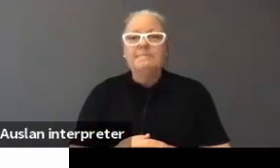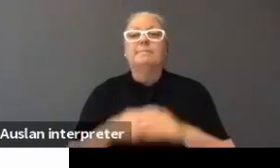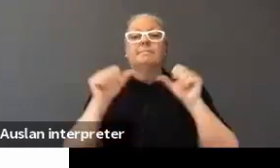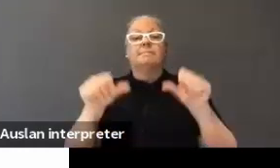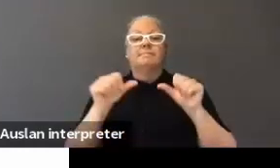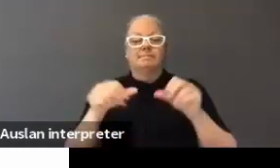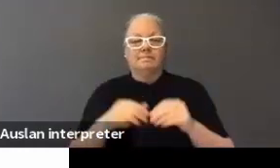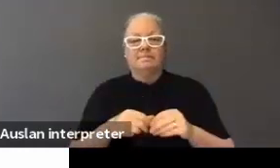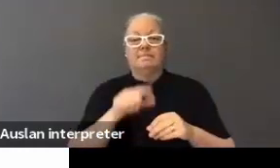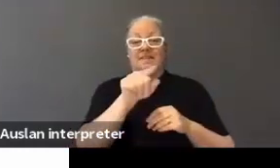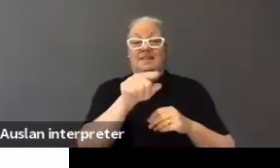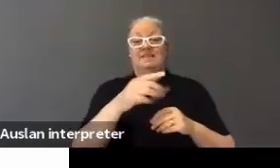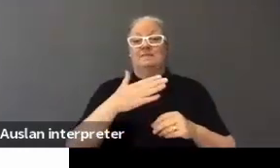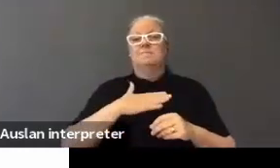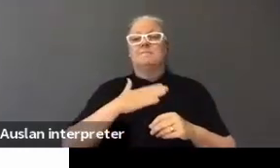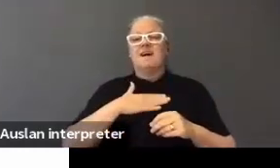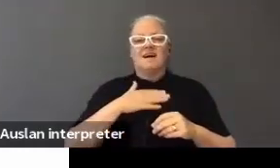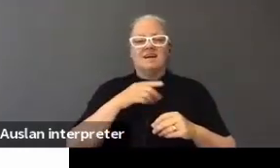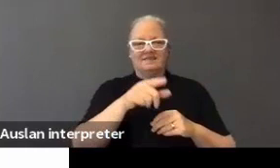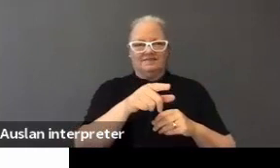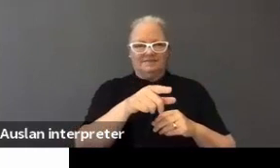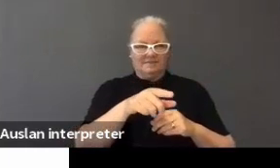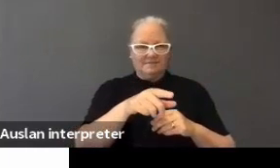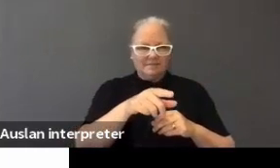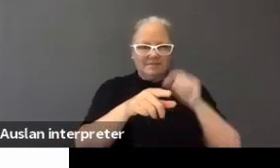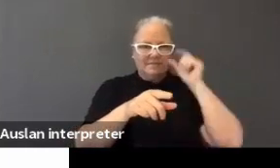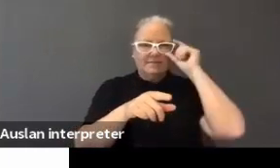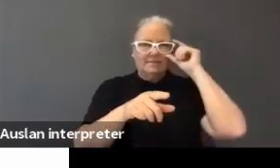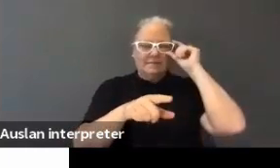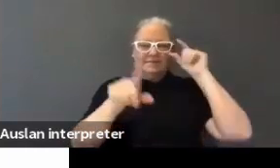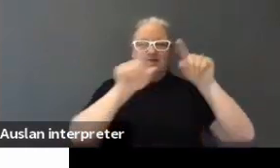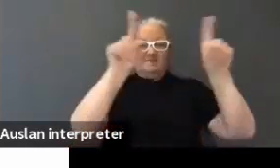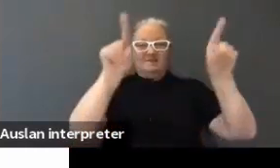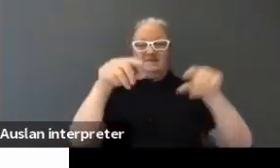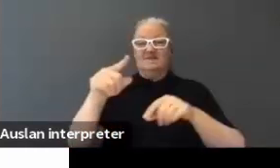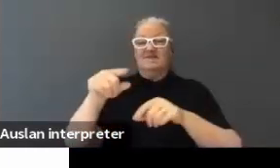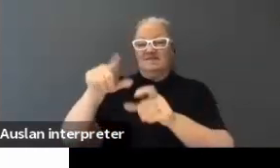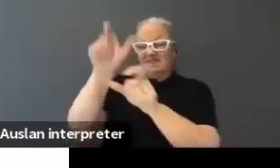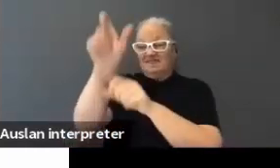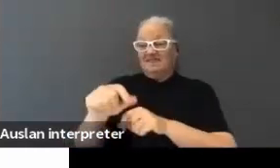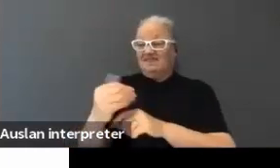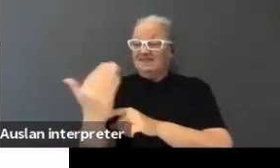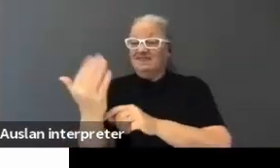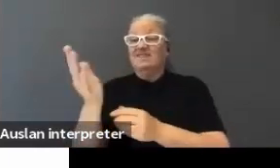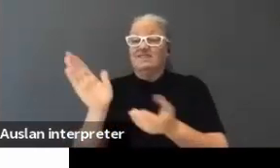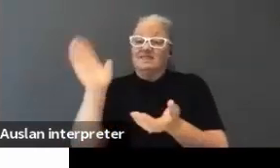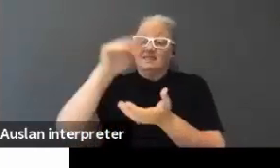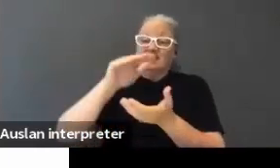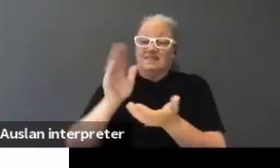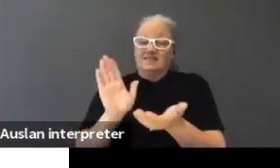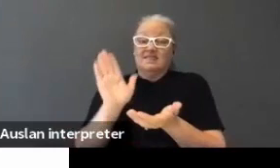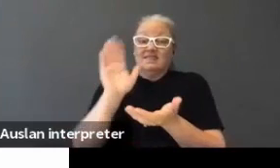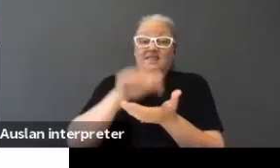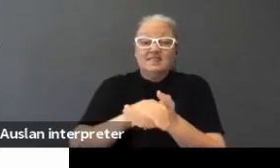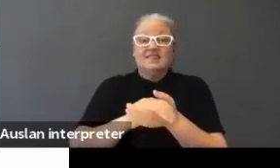This is a picture of my stand. There's my stand over there. It cost me $16. It's really cheap. I can fold it and stick it over the top of my computer